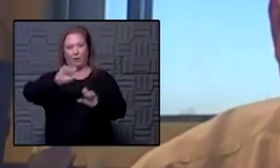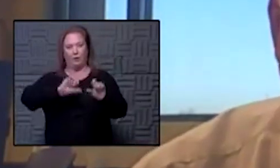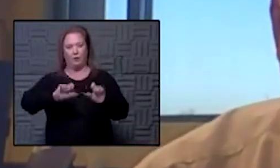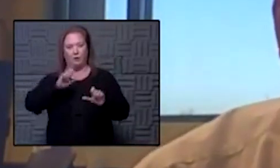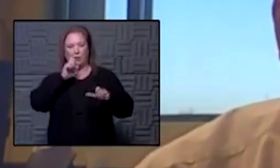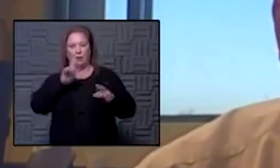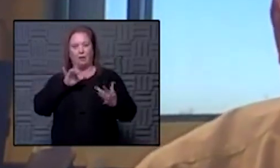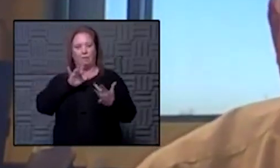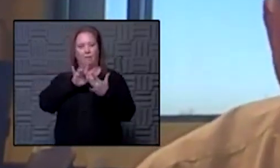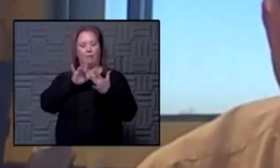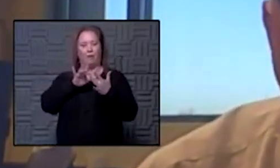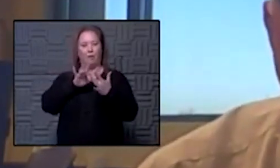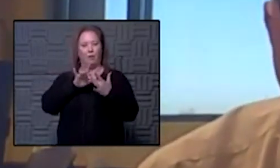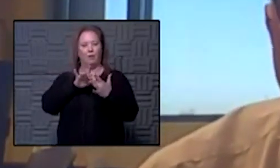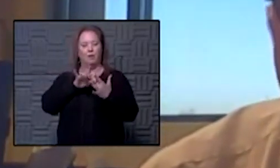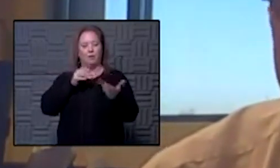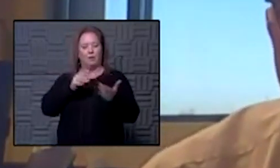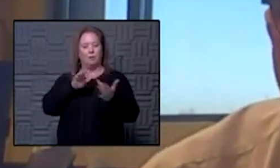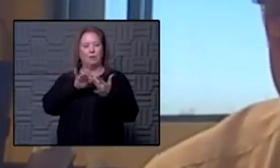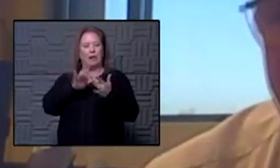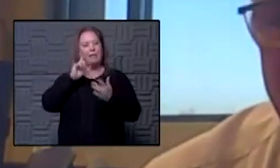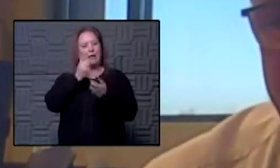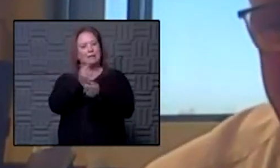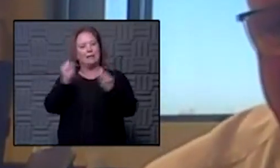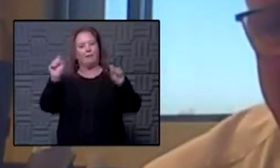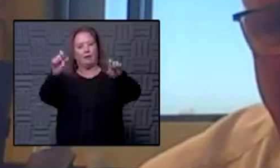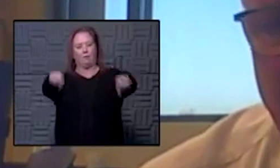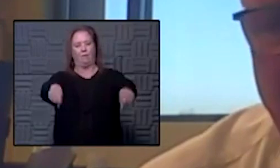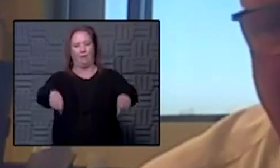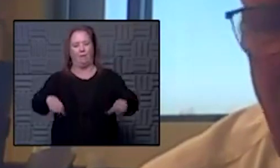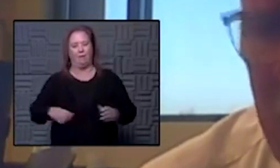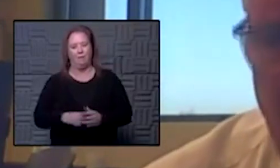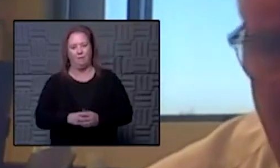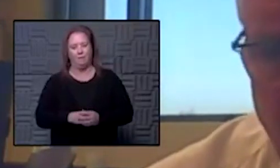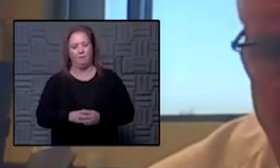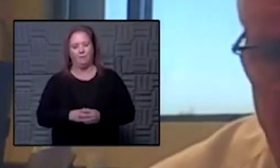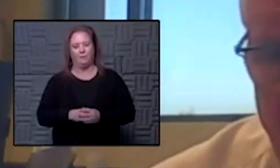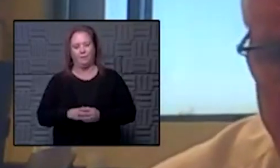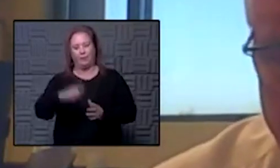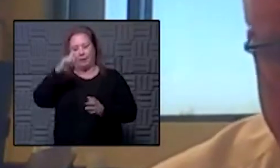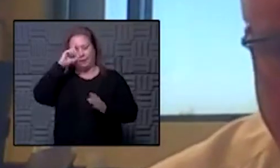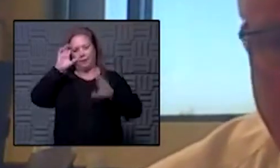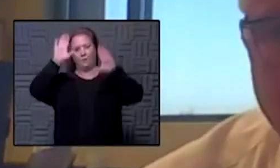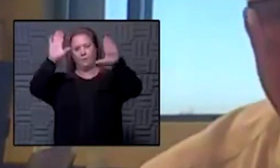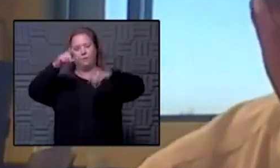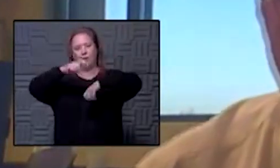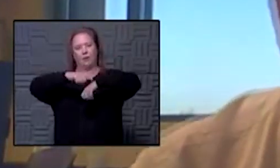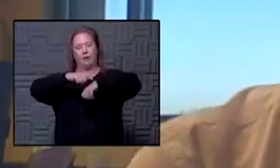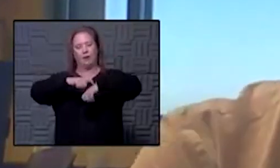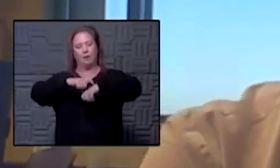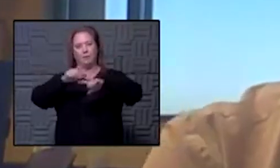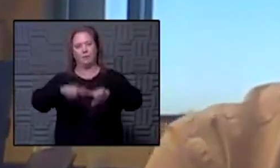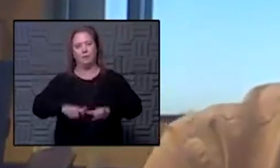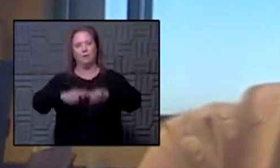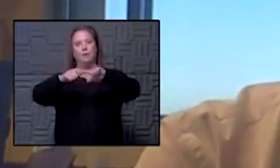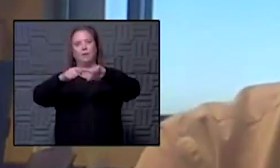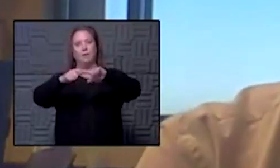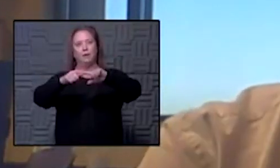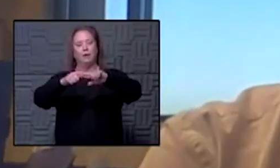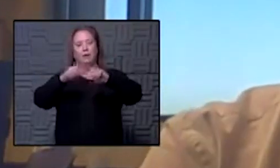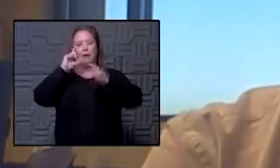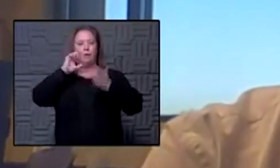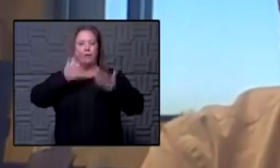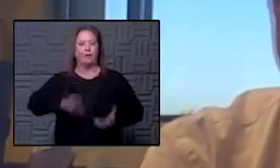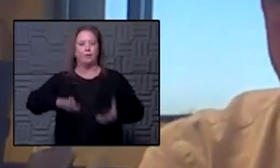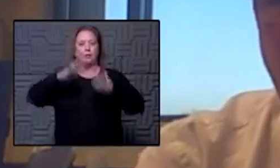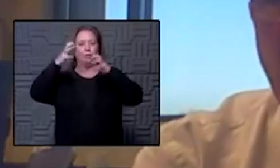a close contact so I think you can get together safely up I but I think it's a great time to take a pause if we screw up